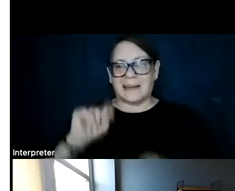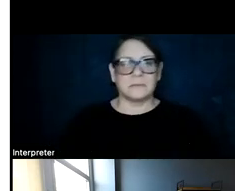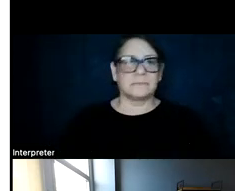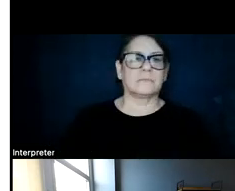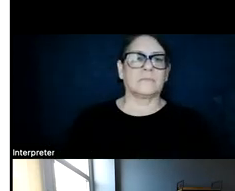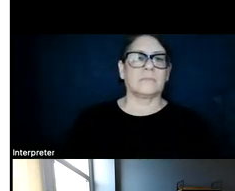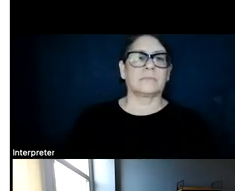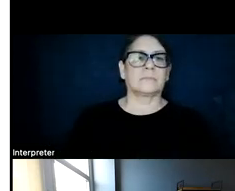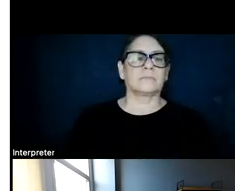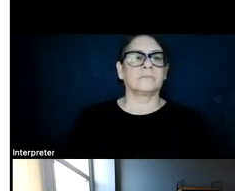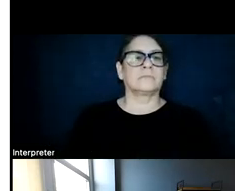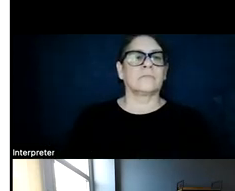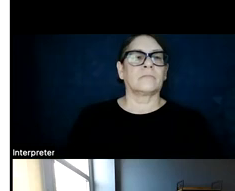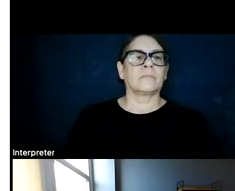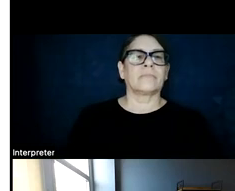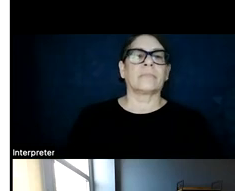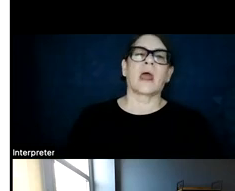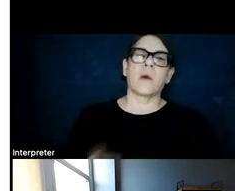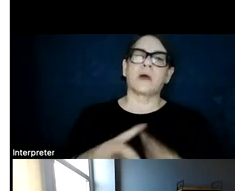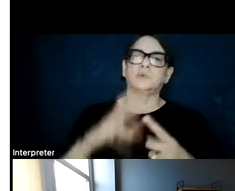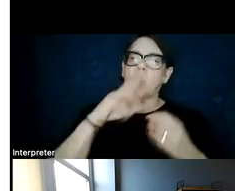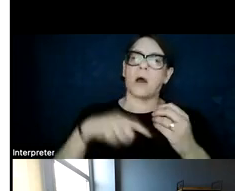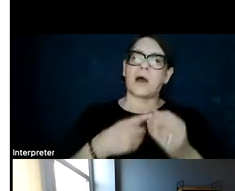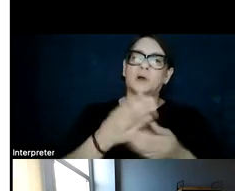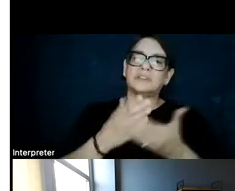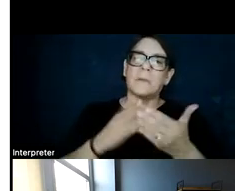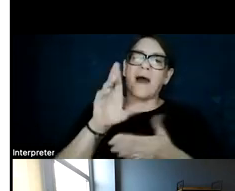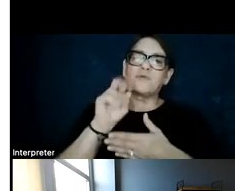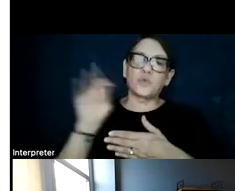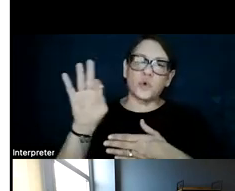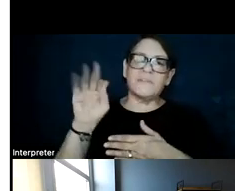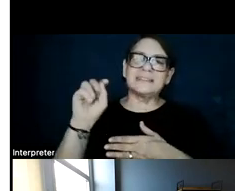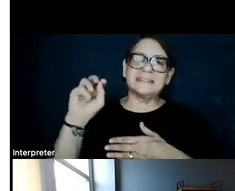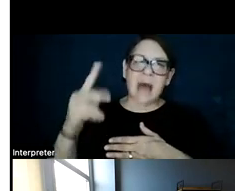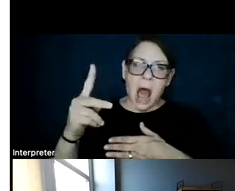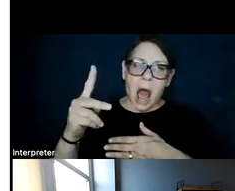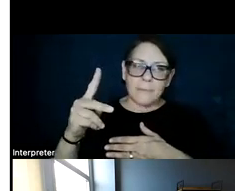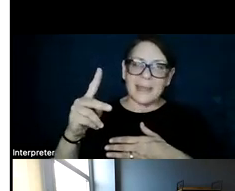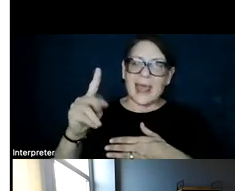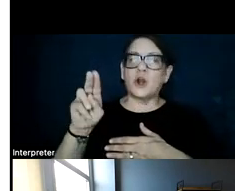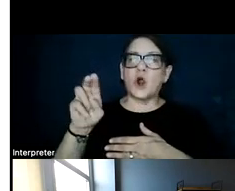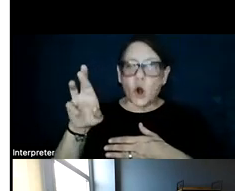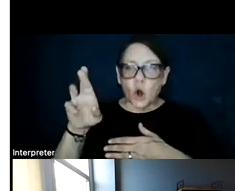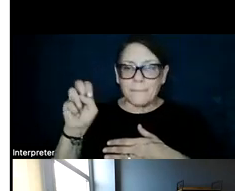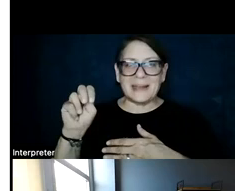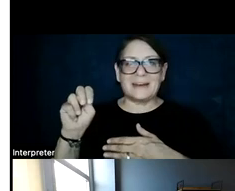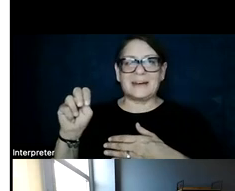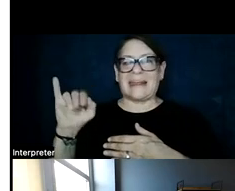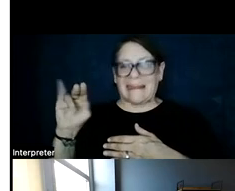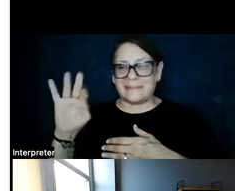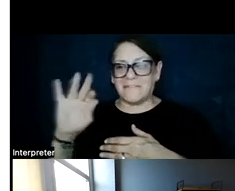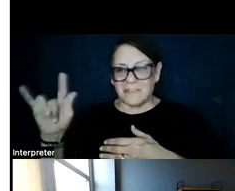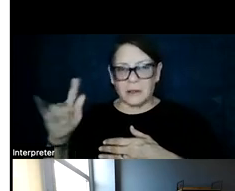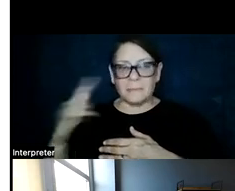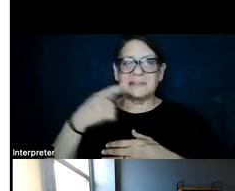And I just want to touch upon some of the rooftop and urban infill solar assumptions because this is typically a,